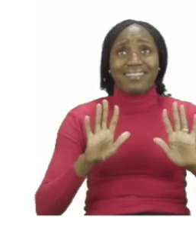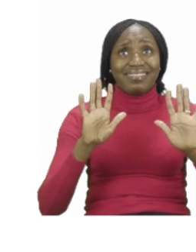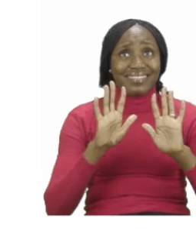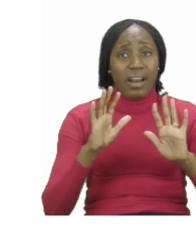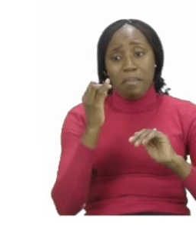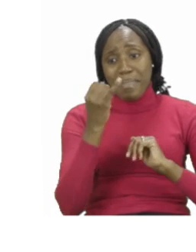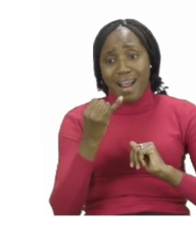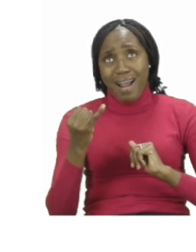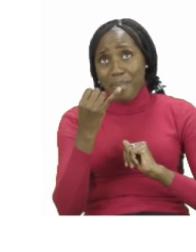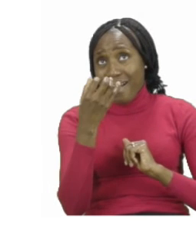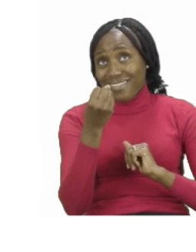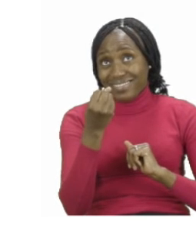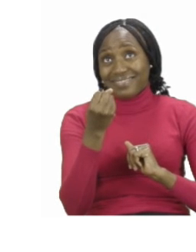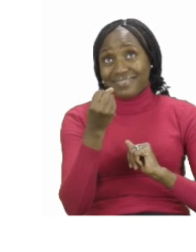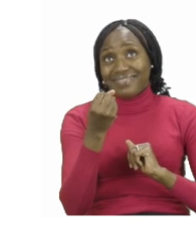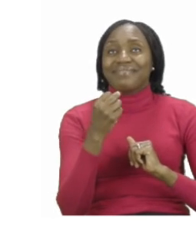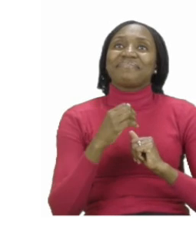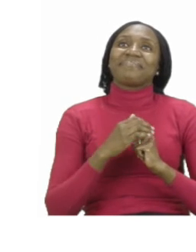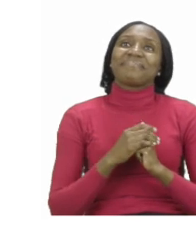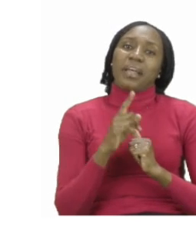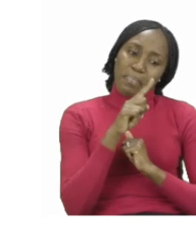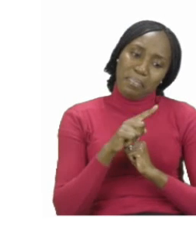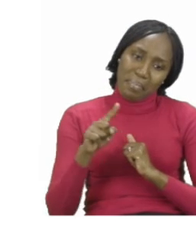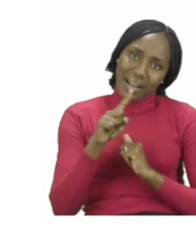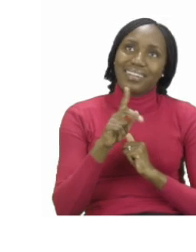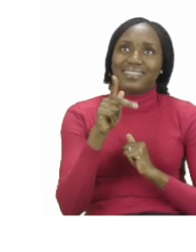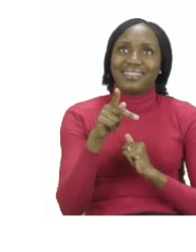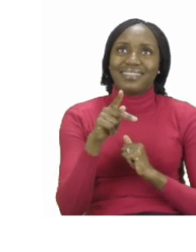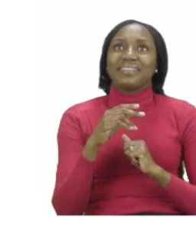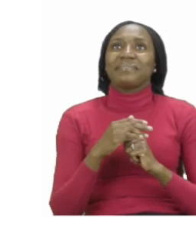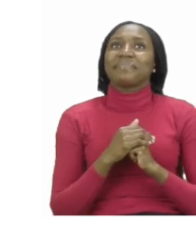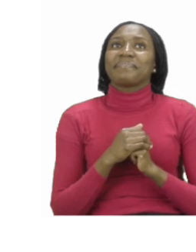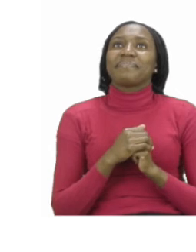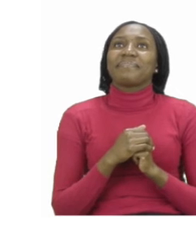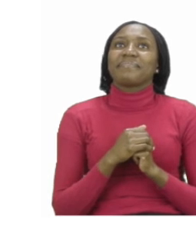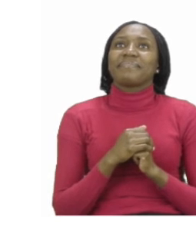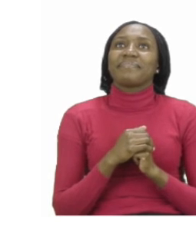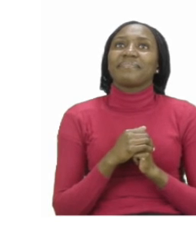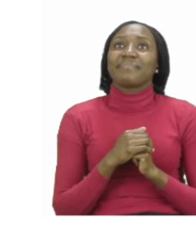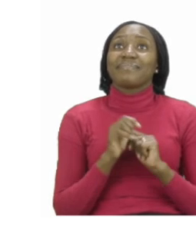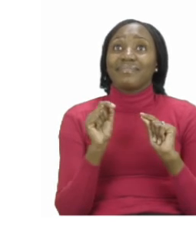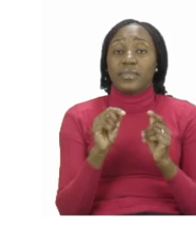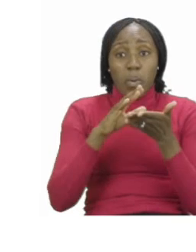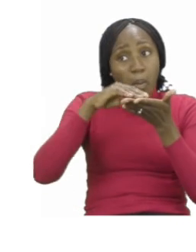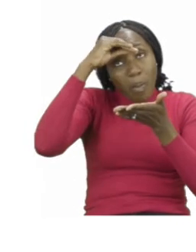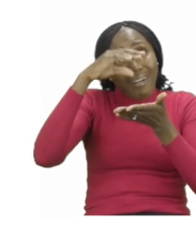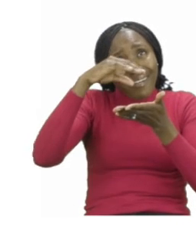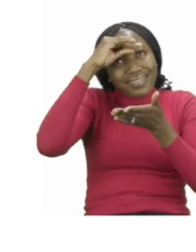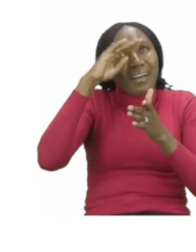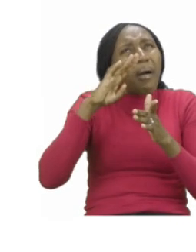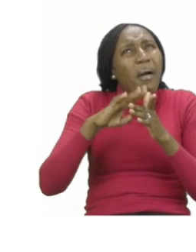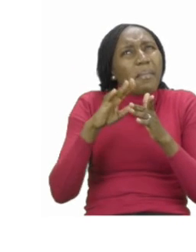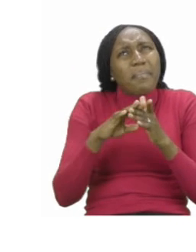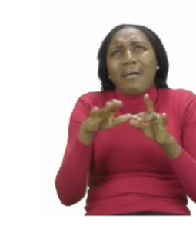drawing and circling to do and also learning about lots and lots